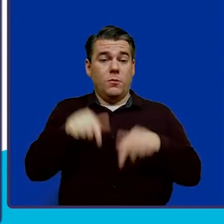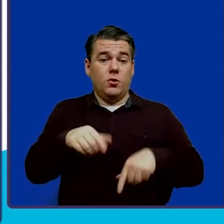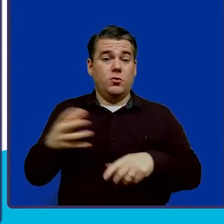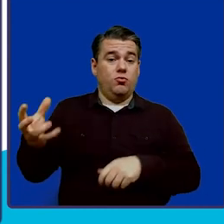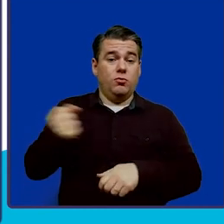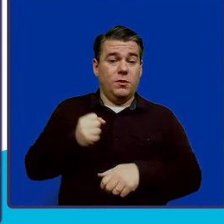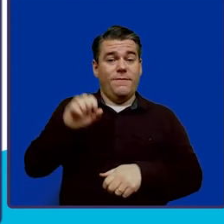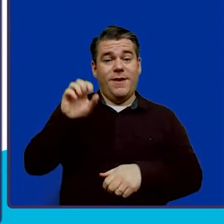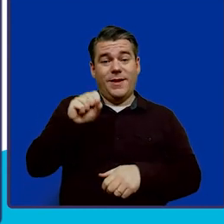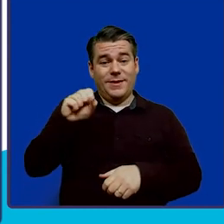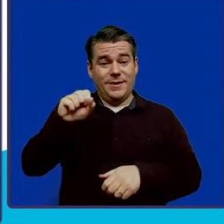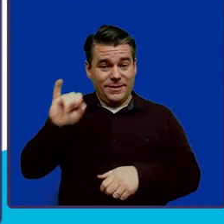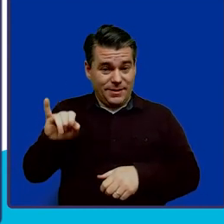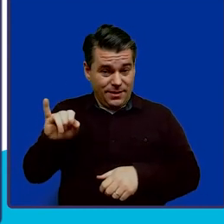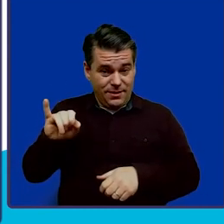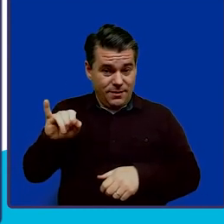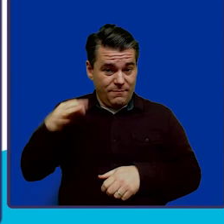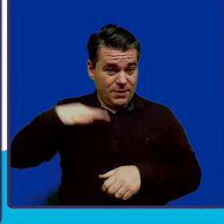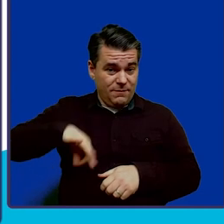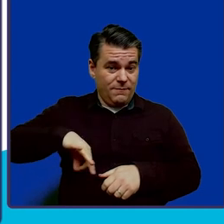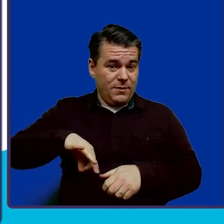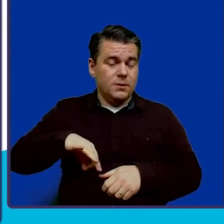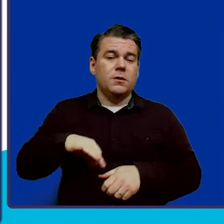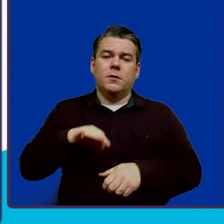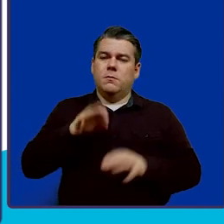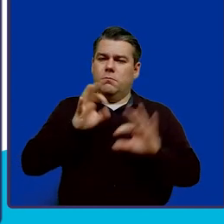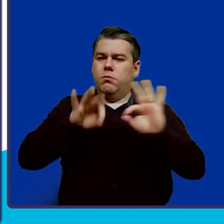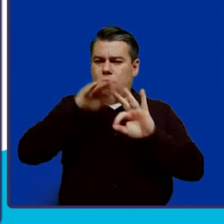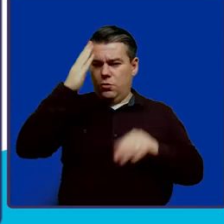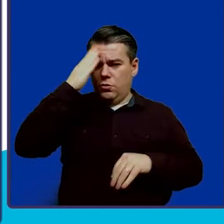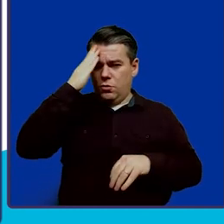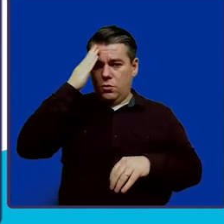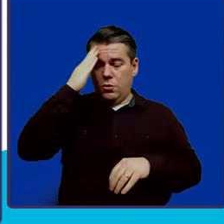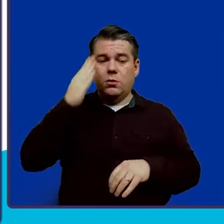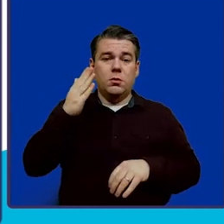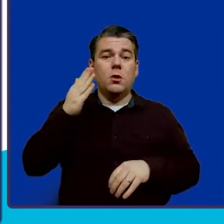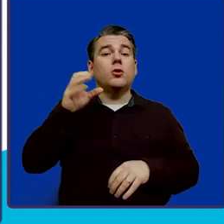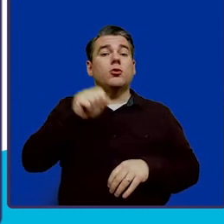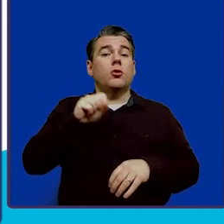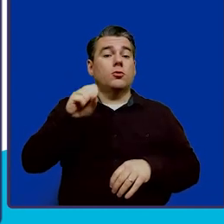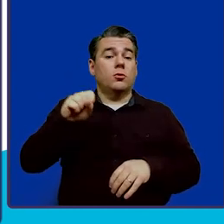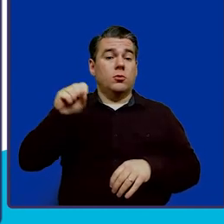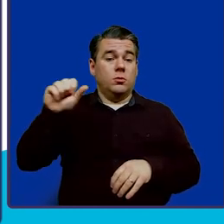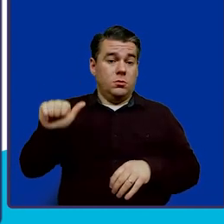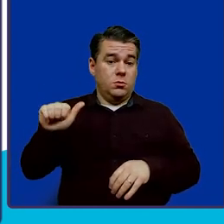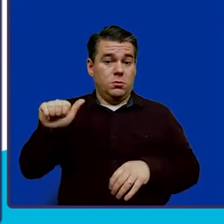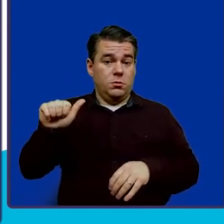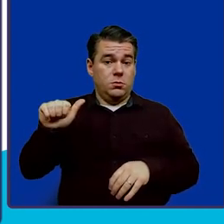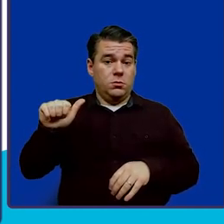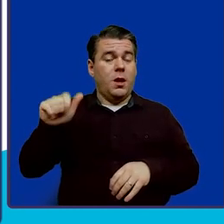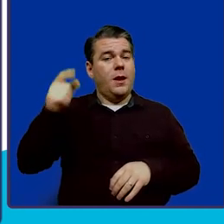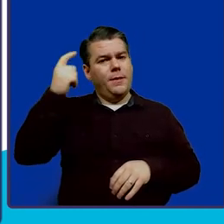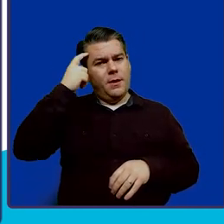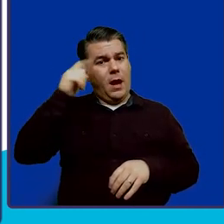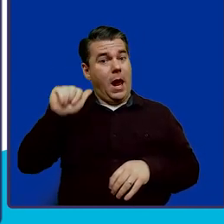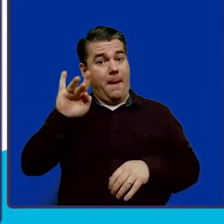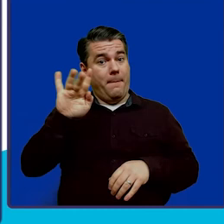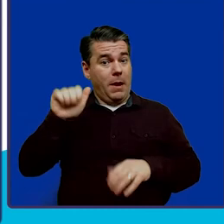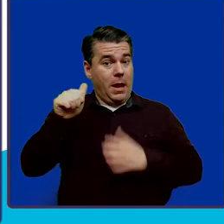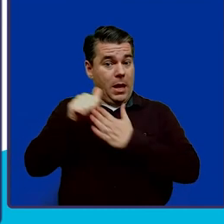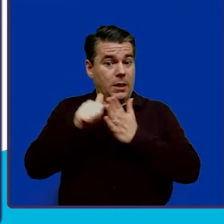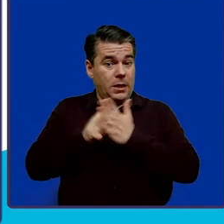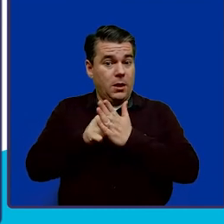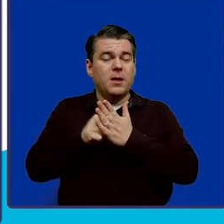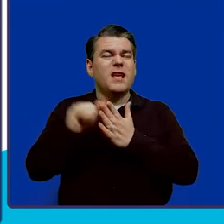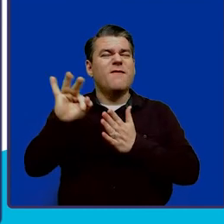receives SSI benefits, it's important they know that Social Security Administration considers ABLE account balances